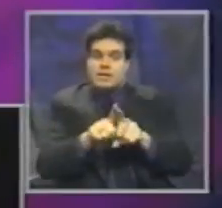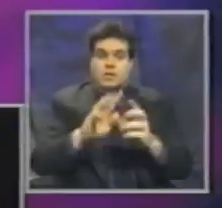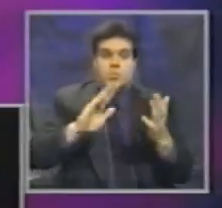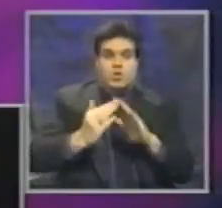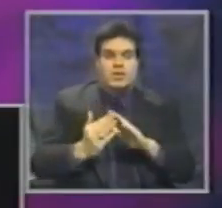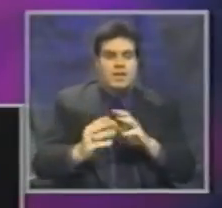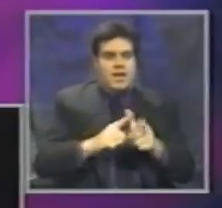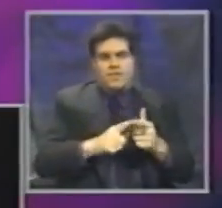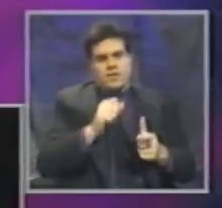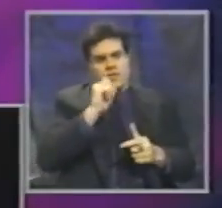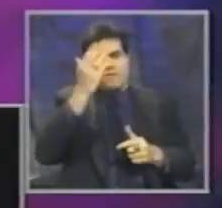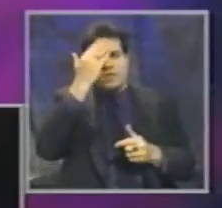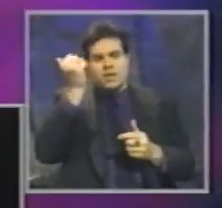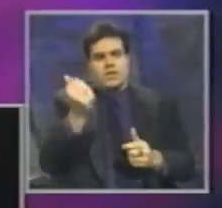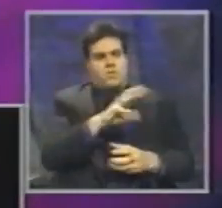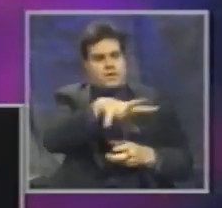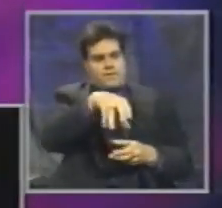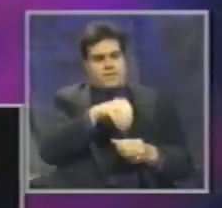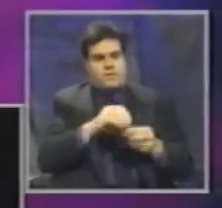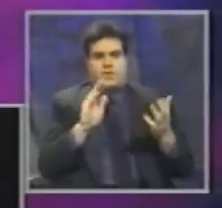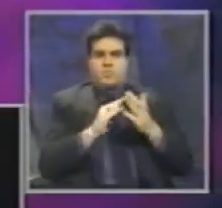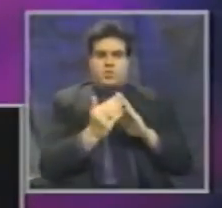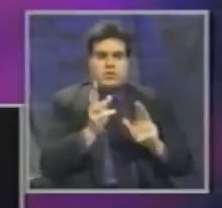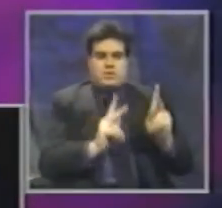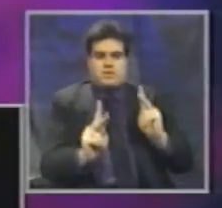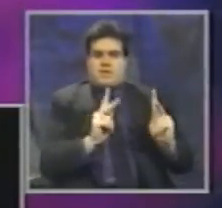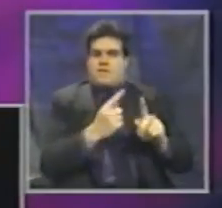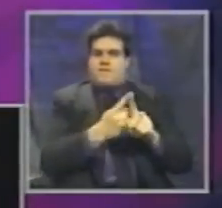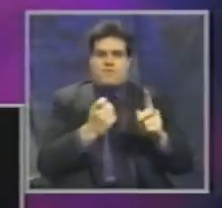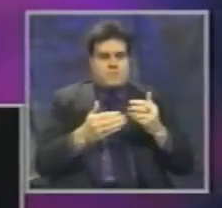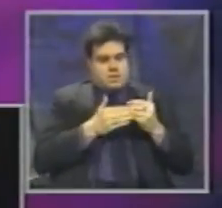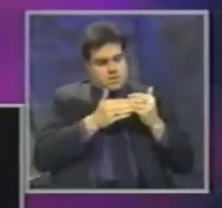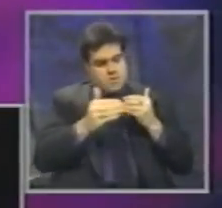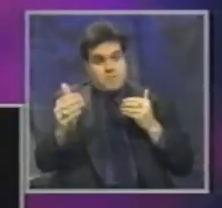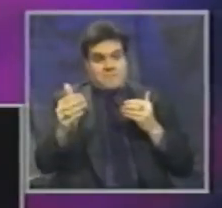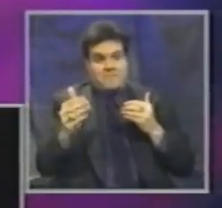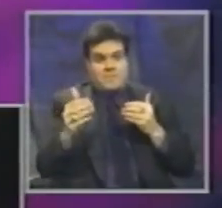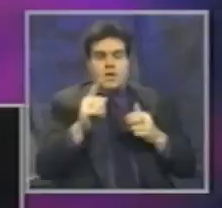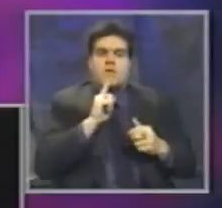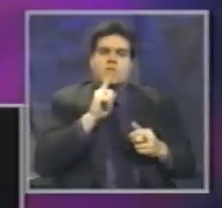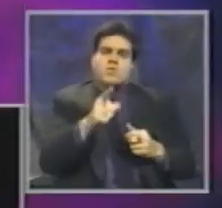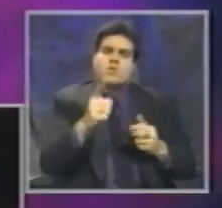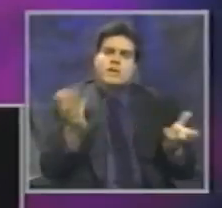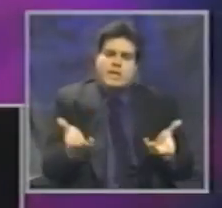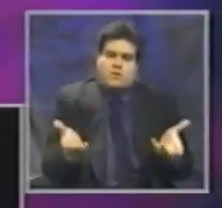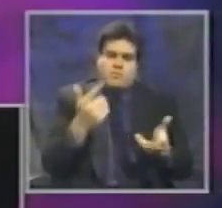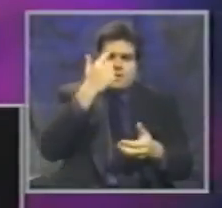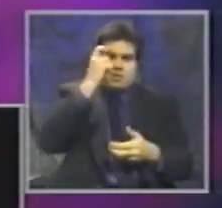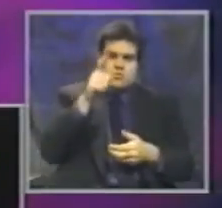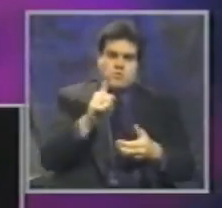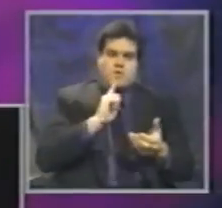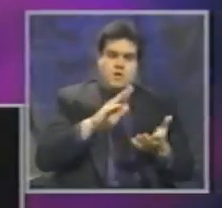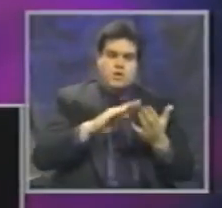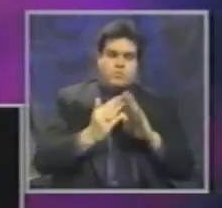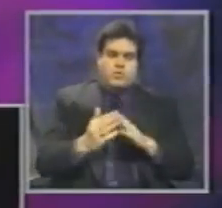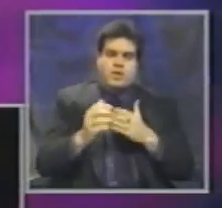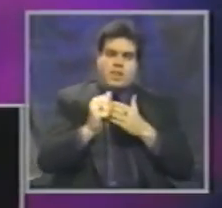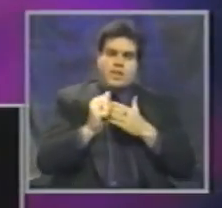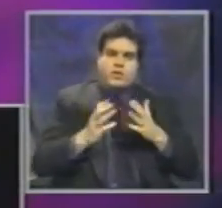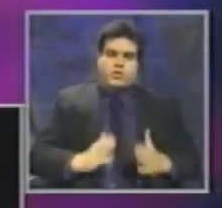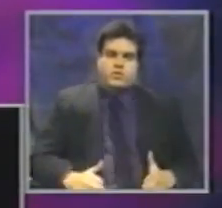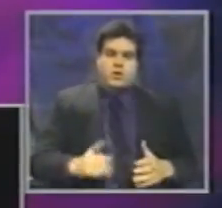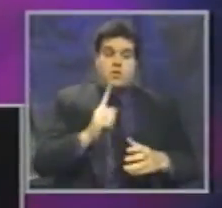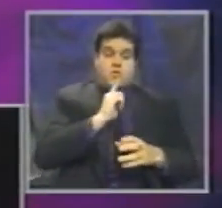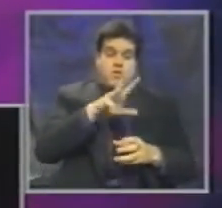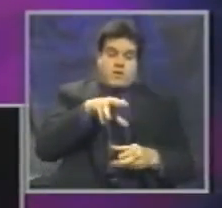don't forget to immediately involve the community from the get-go. Now, you are here because you are community leaders who